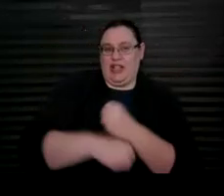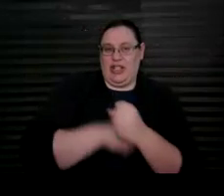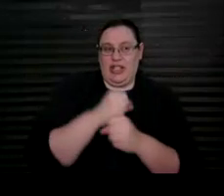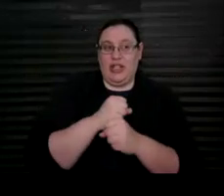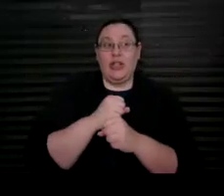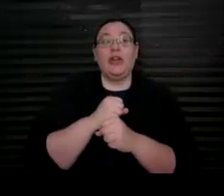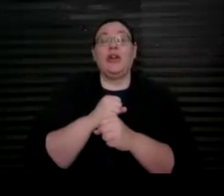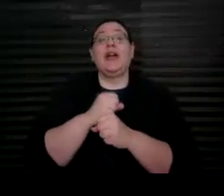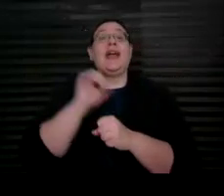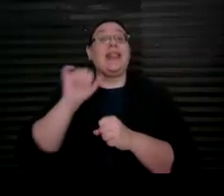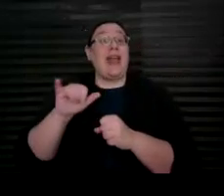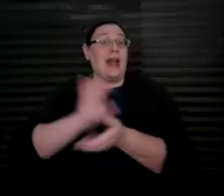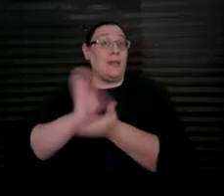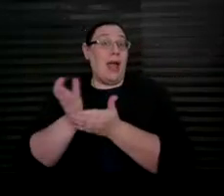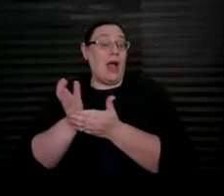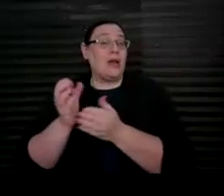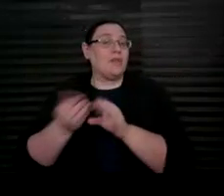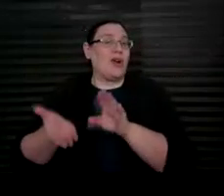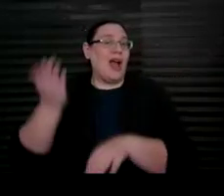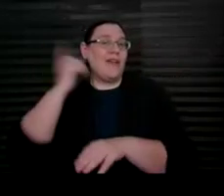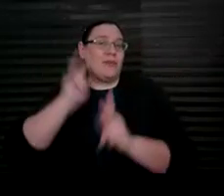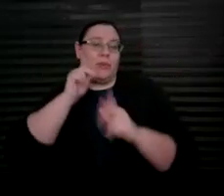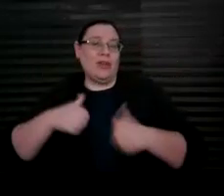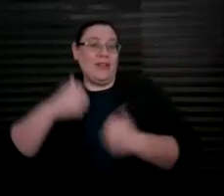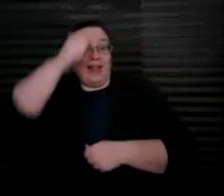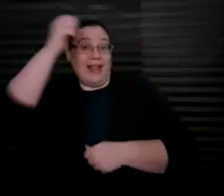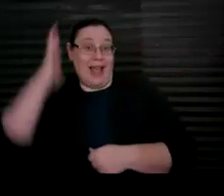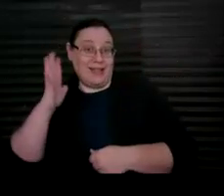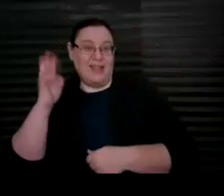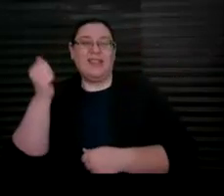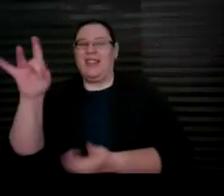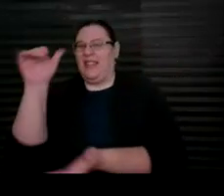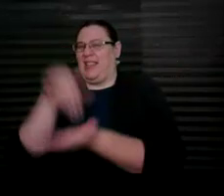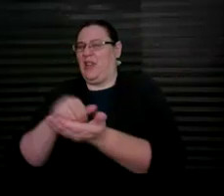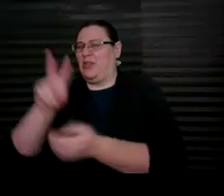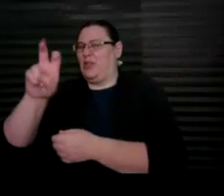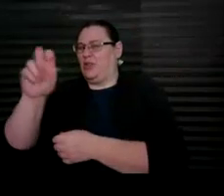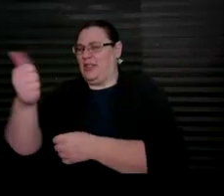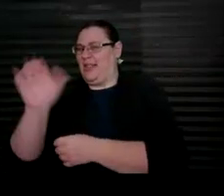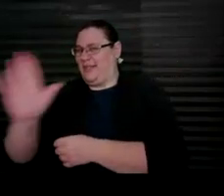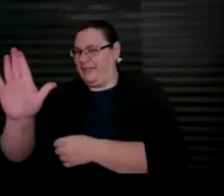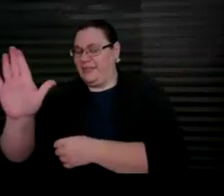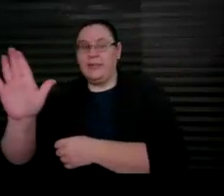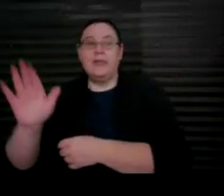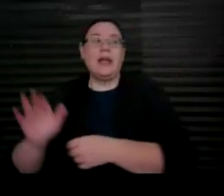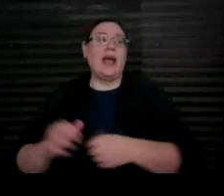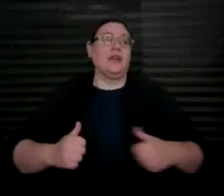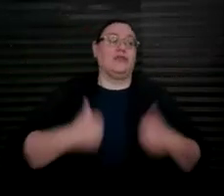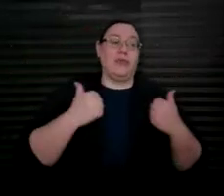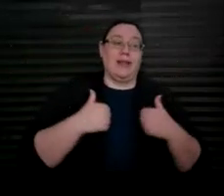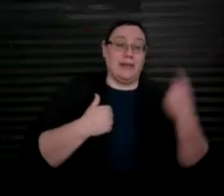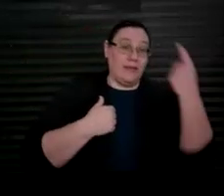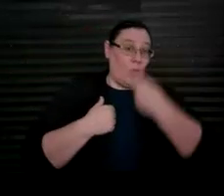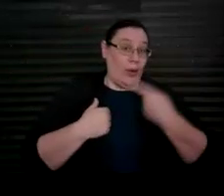for residents of Alaska. That is $18,210. And for residents of